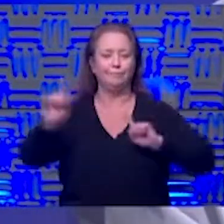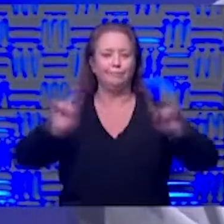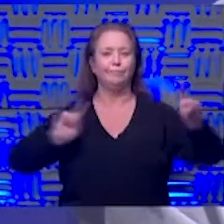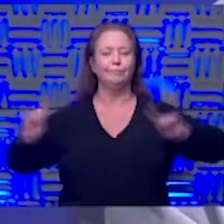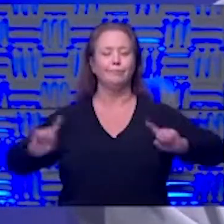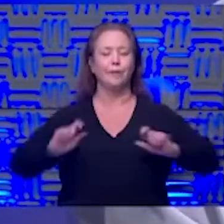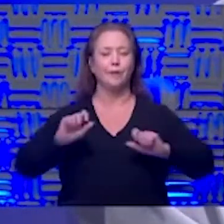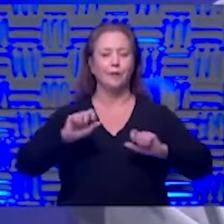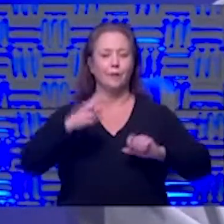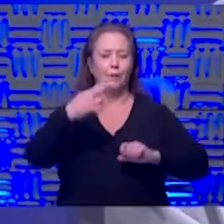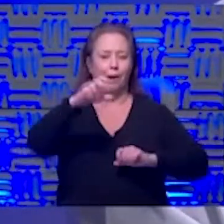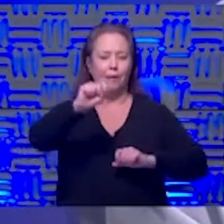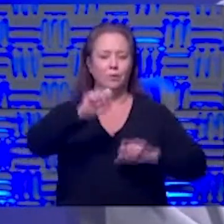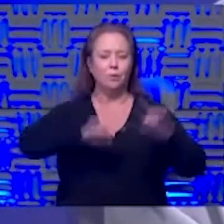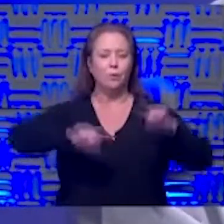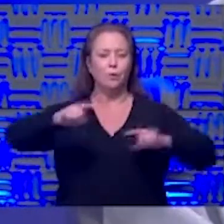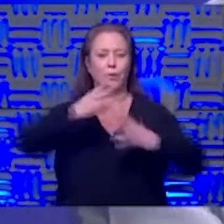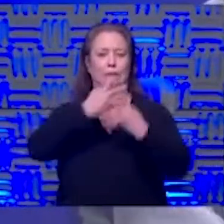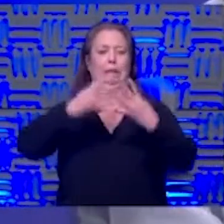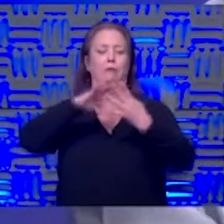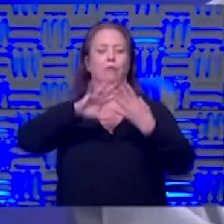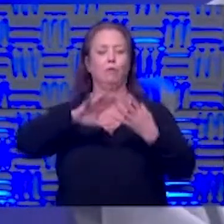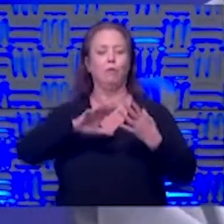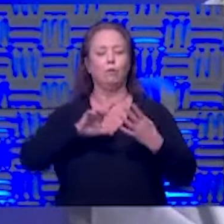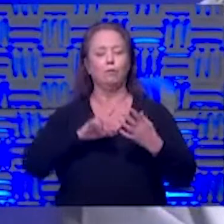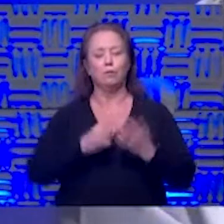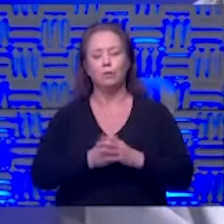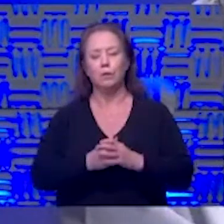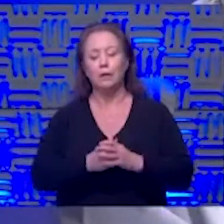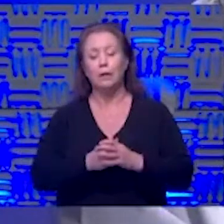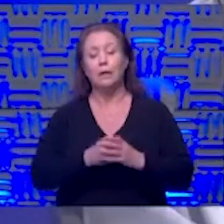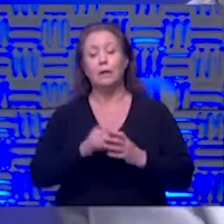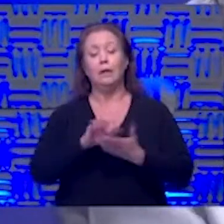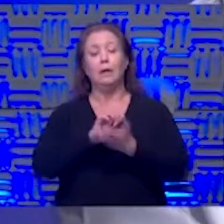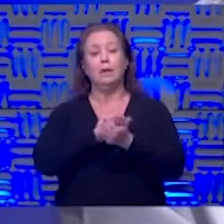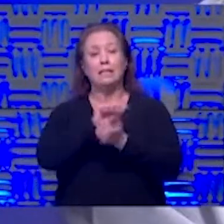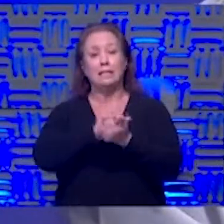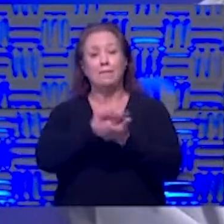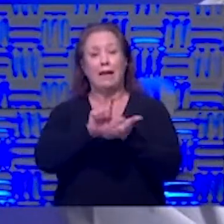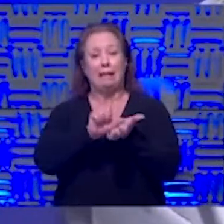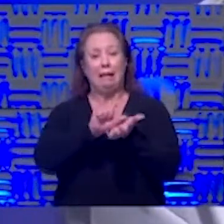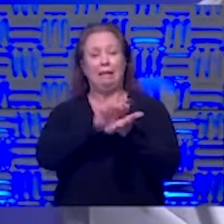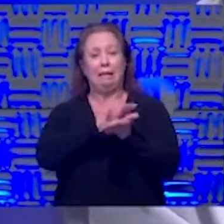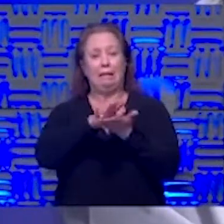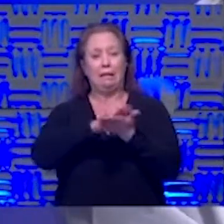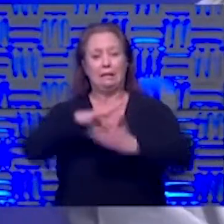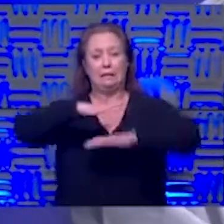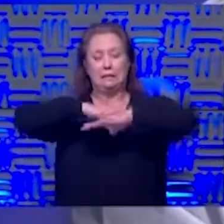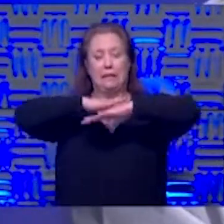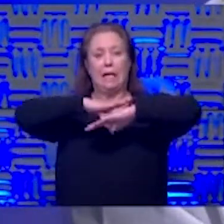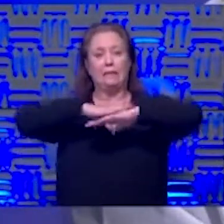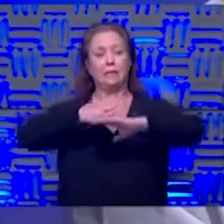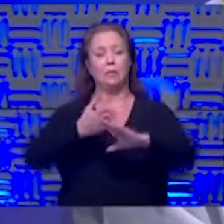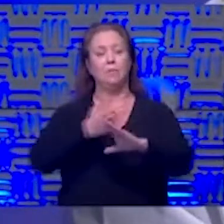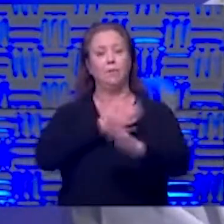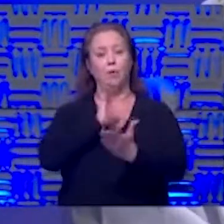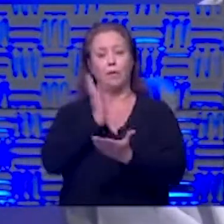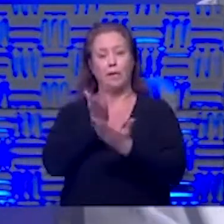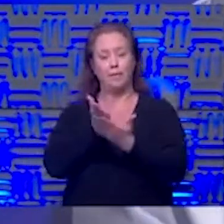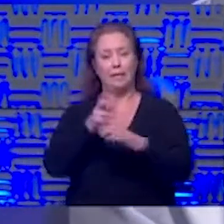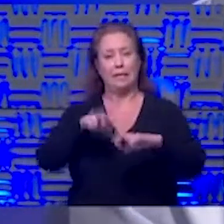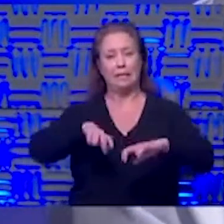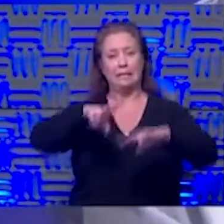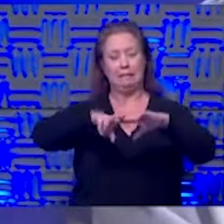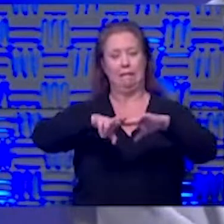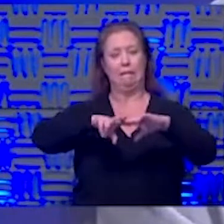during the daily routine if you can do those things have disinfected so everybody can clean off their desks prior you know when they come in and sit